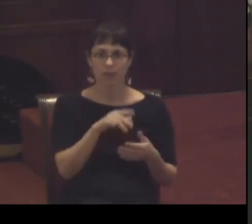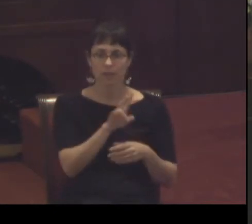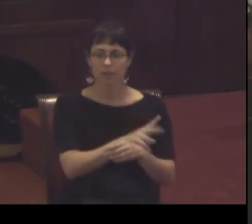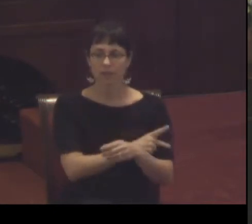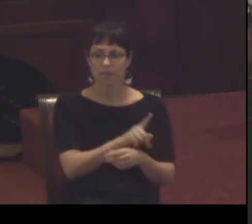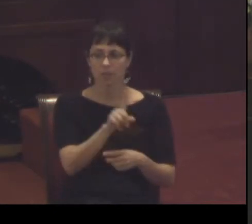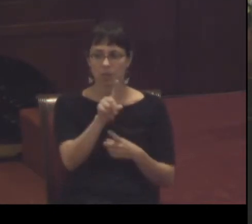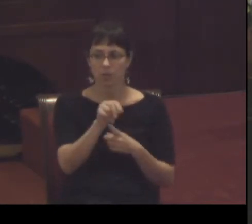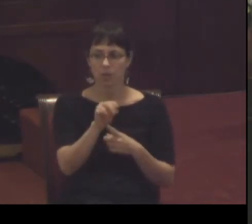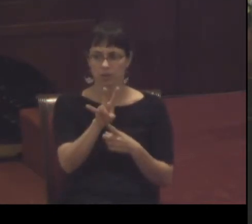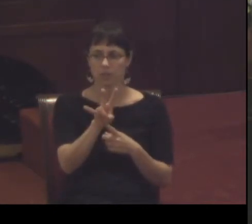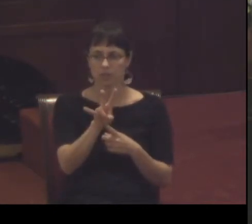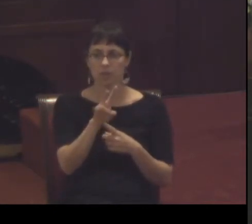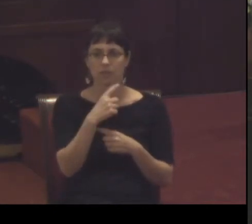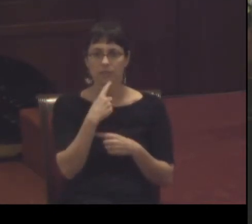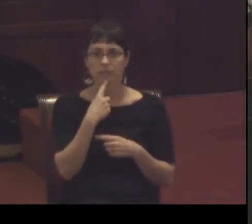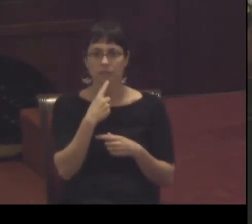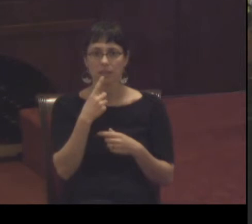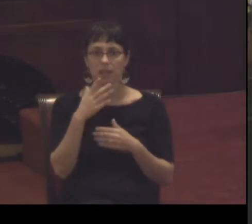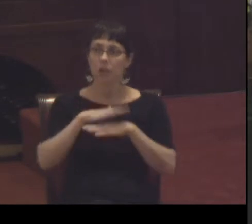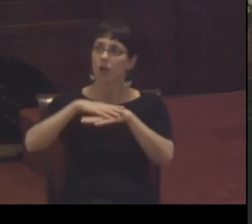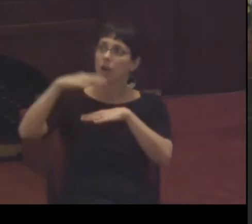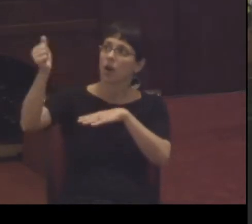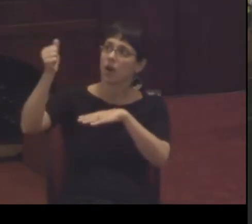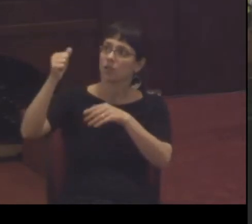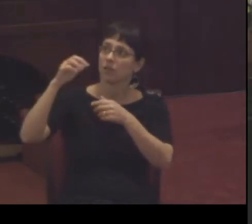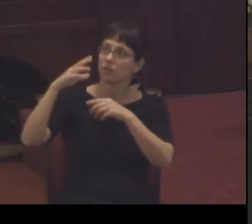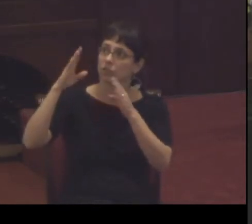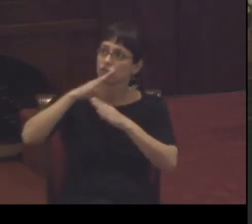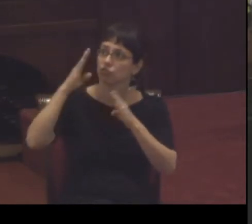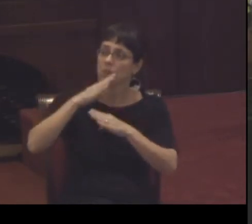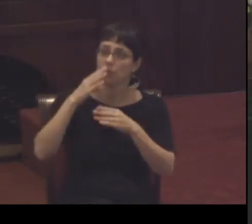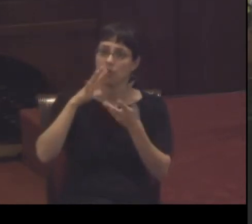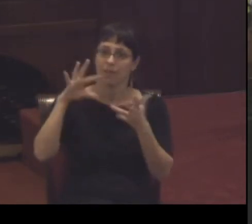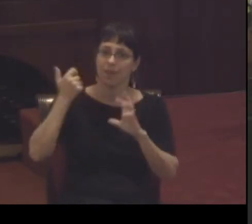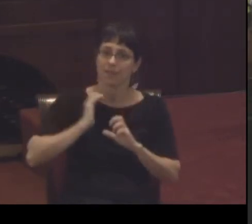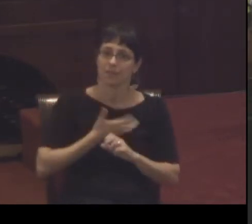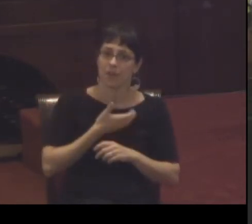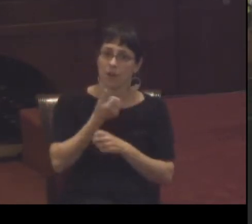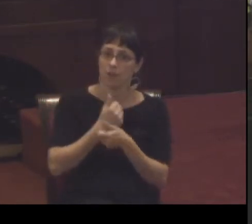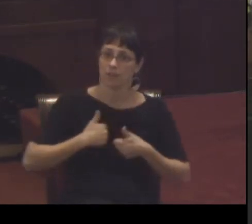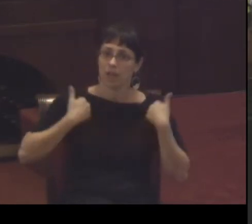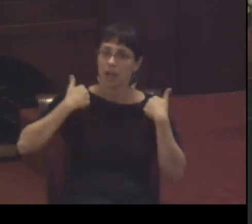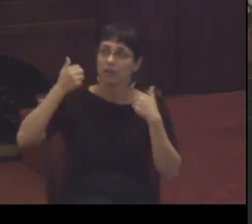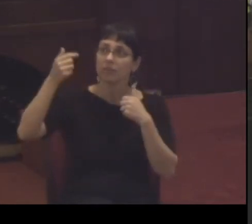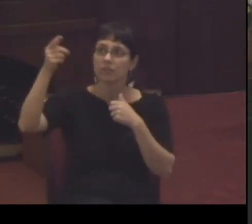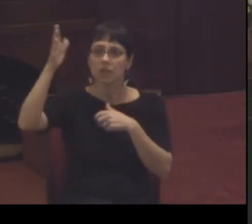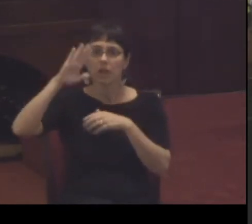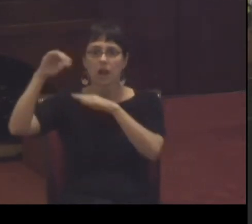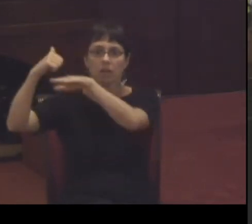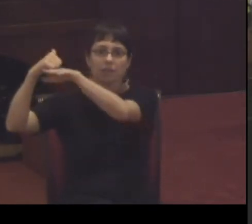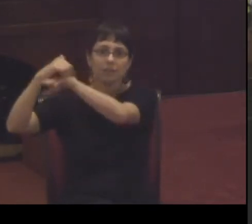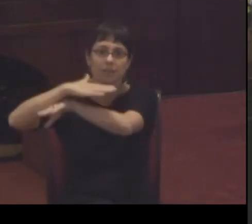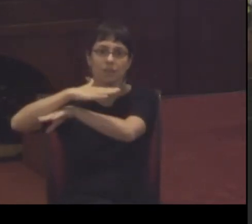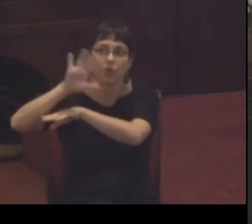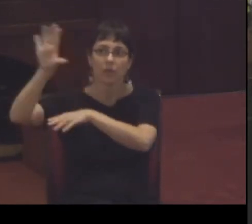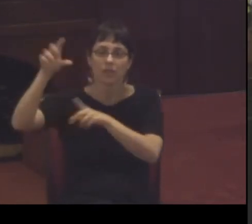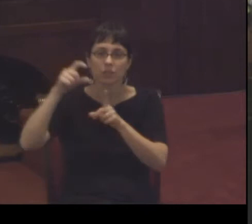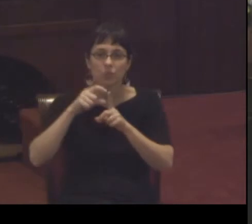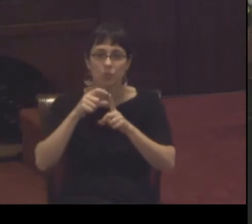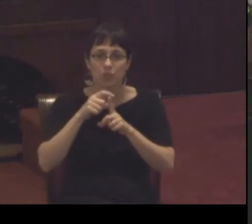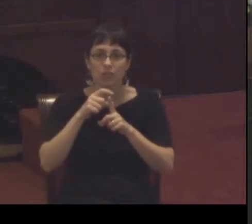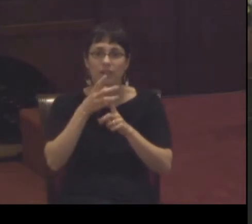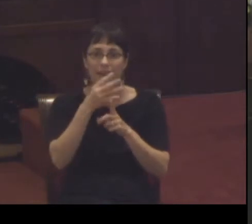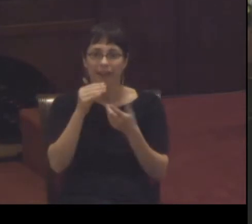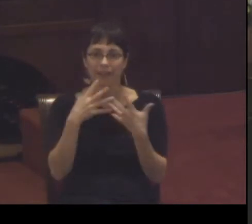in the chaos of their lives and he saved them from their distress he sent forth his word and healed them